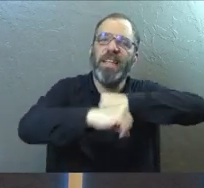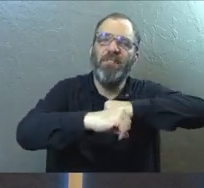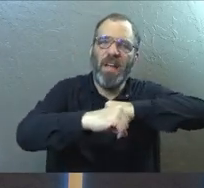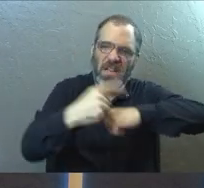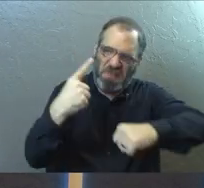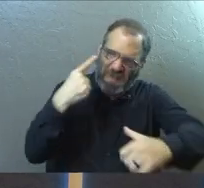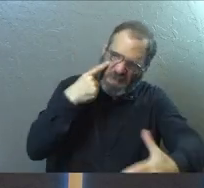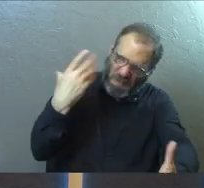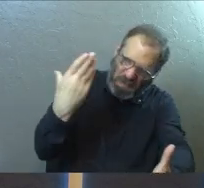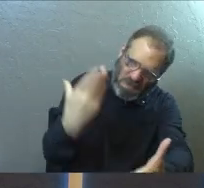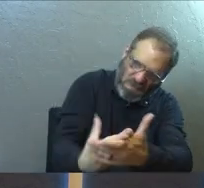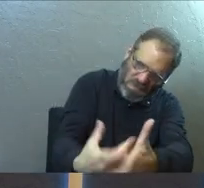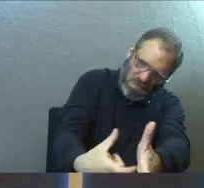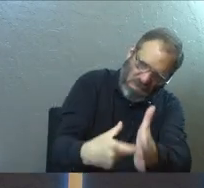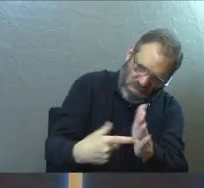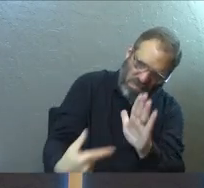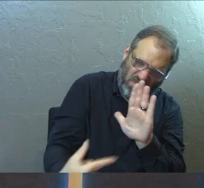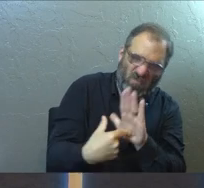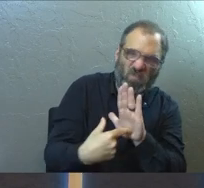airtight demand,